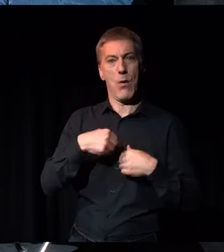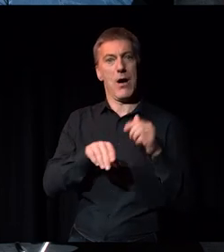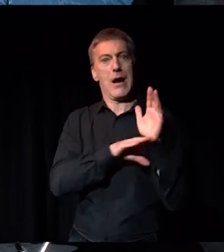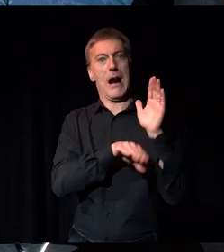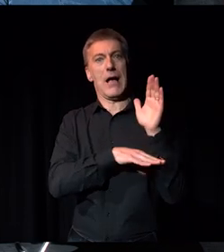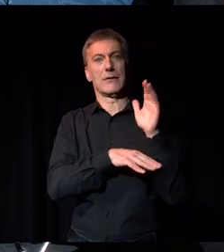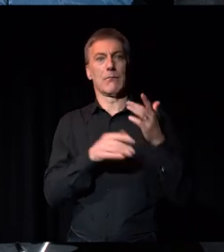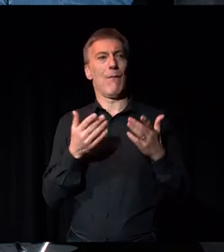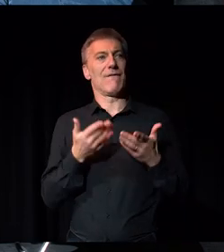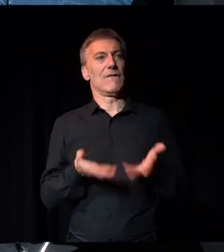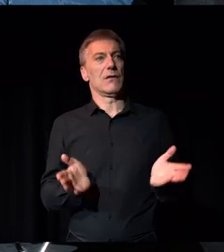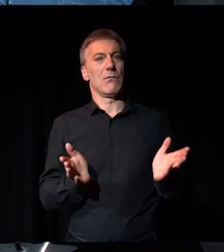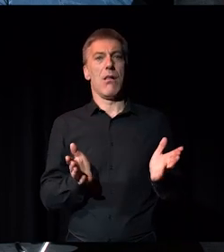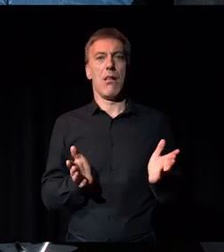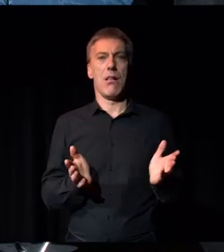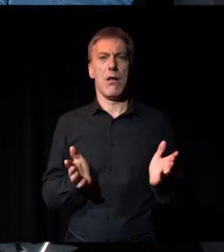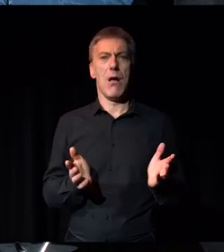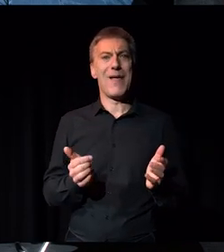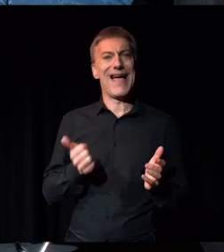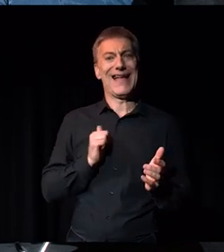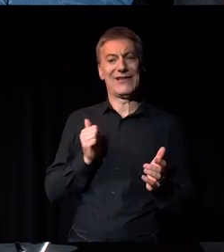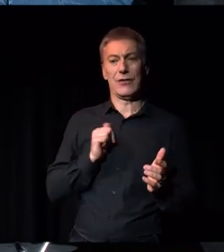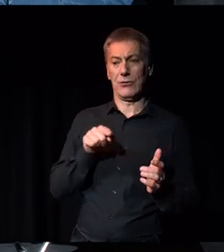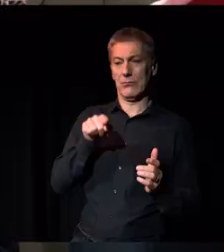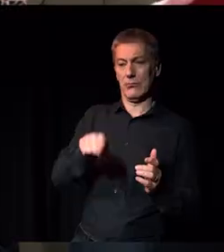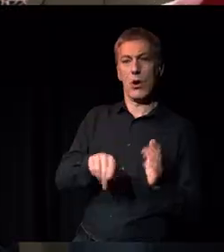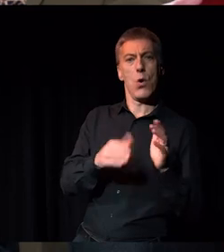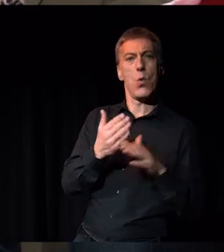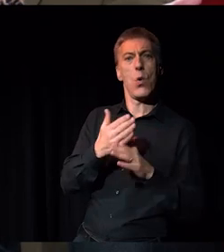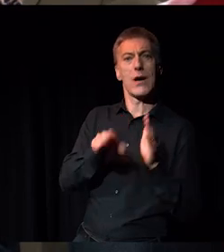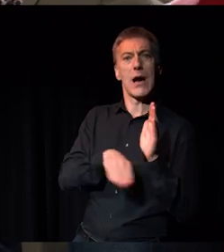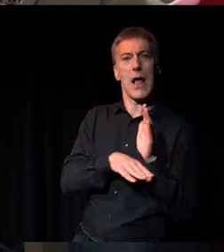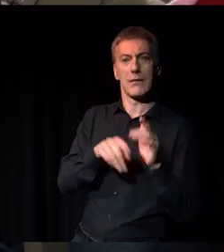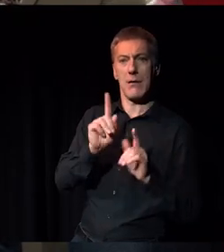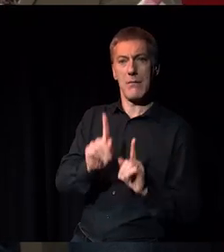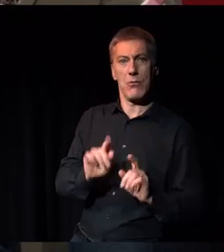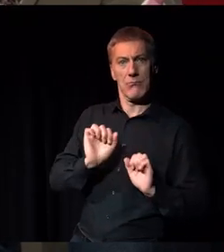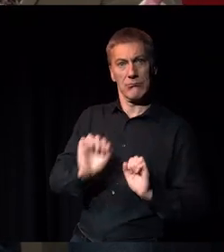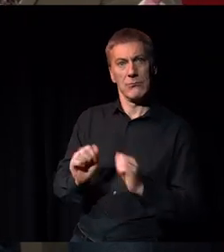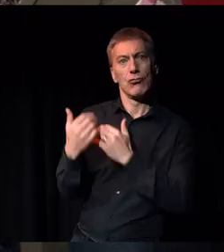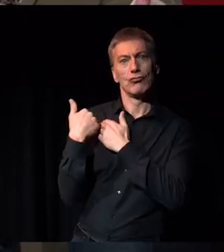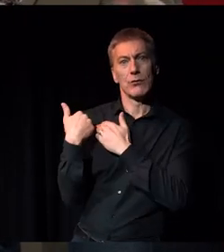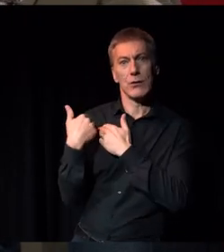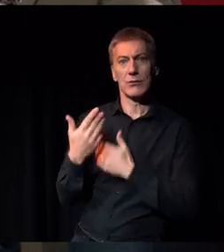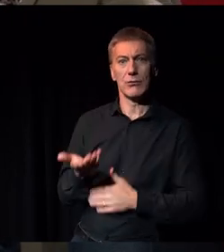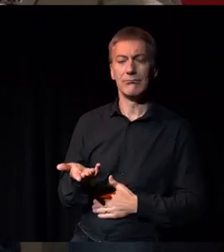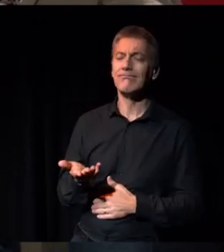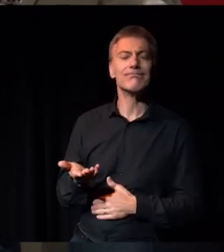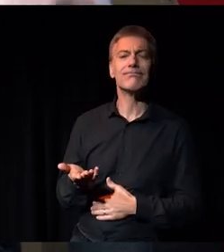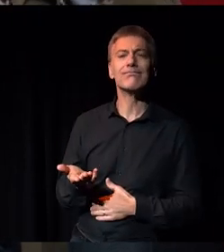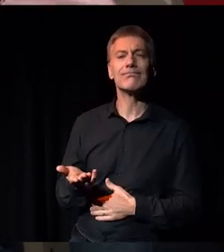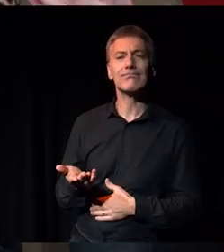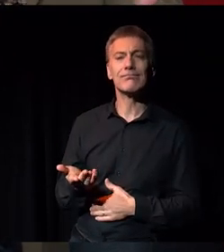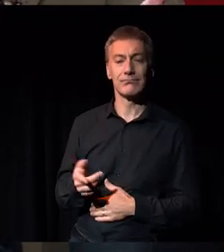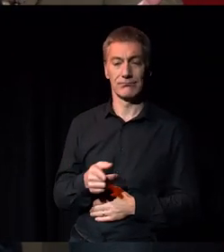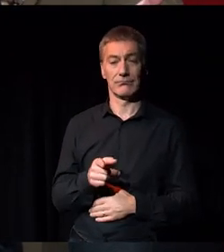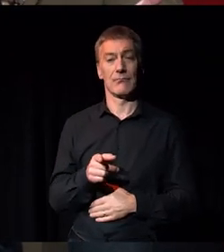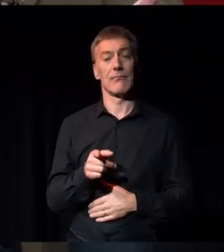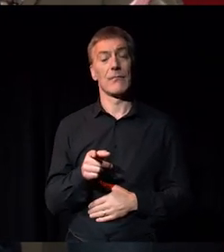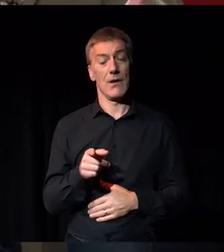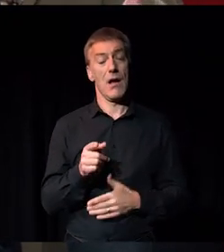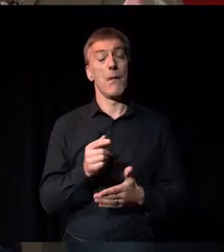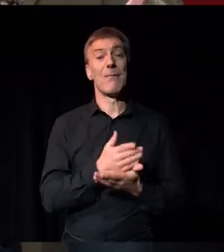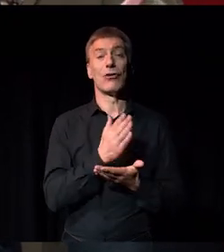but often the onus is put on working class people to do that job. So, yeah, making class